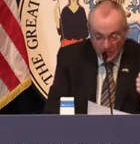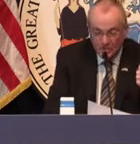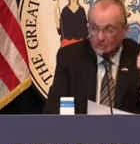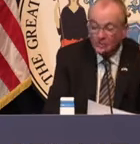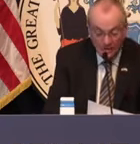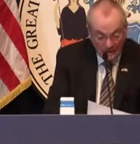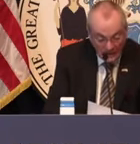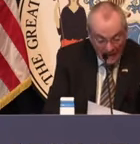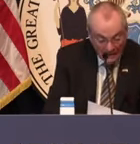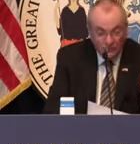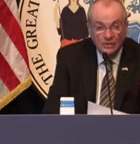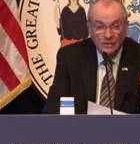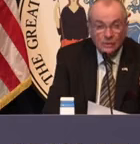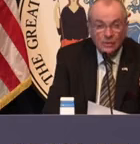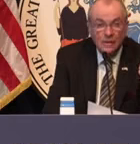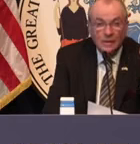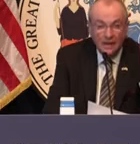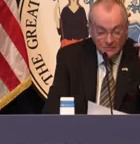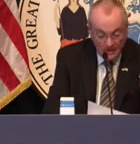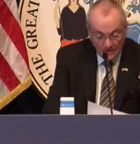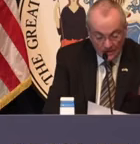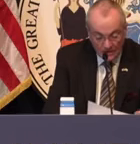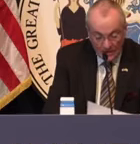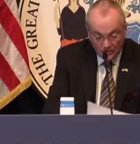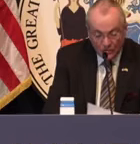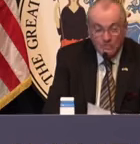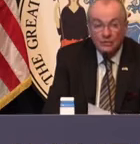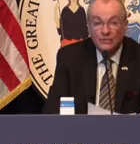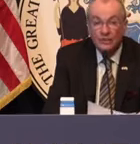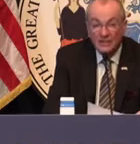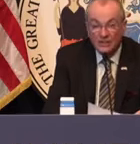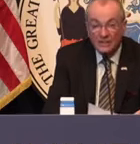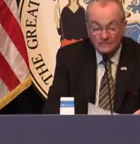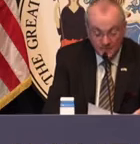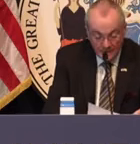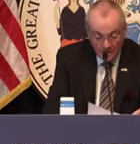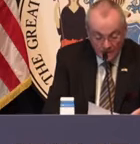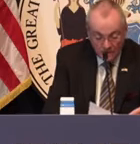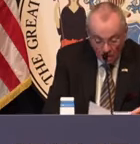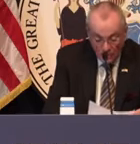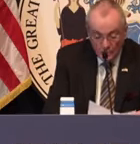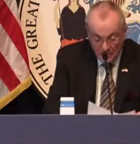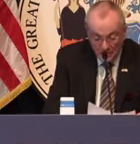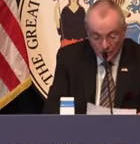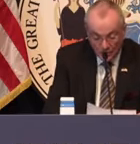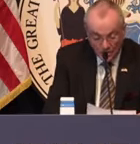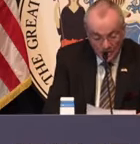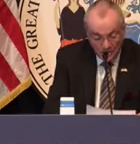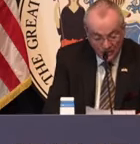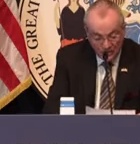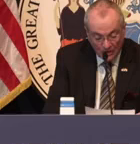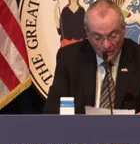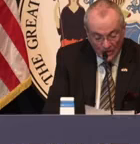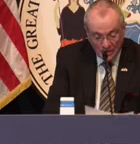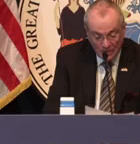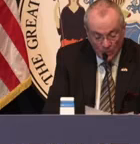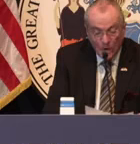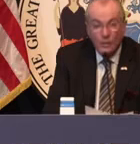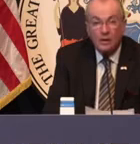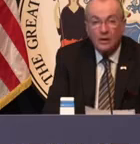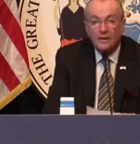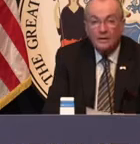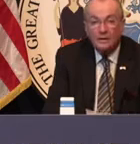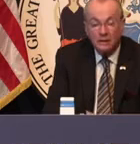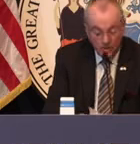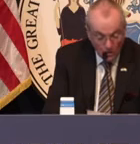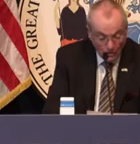hospitalizations, ICU, and ventilator counts, are the most significant known metrics which influence our thinking about